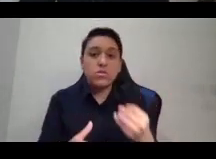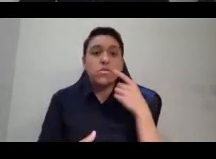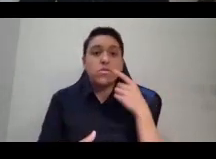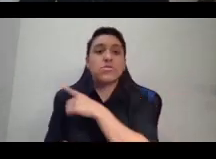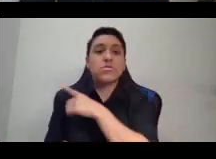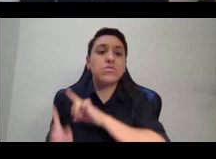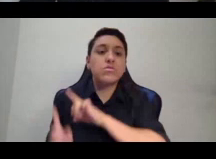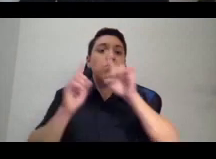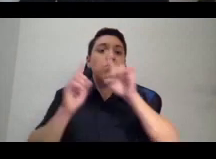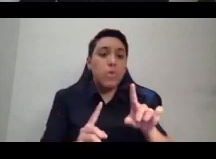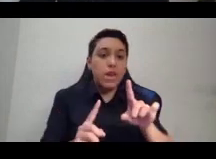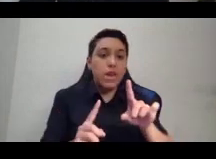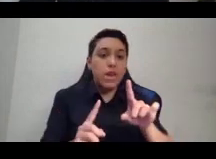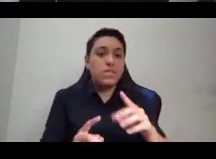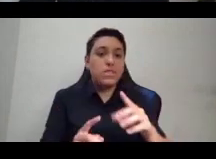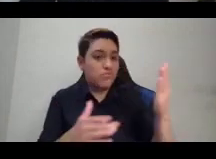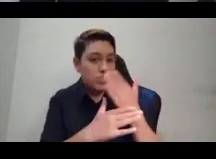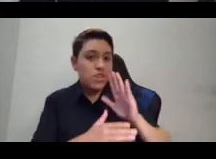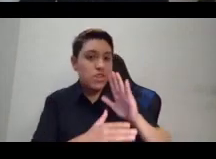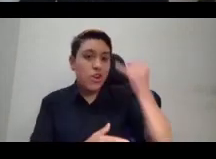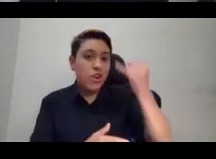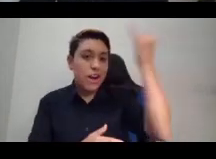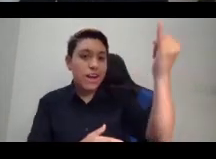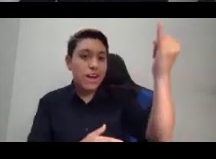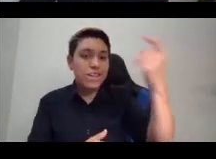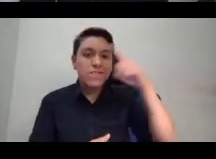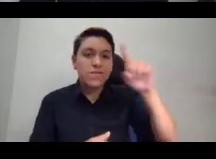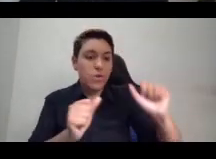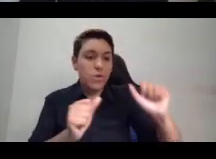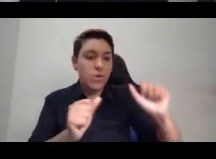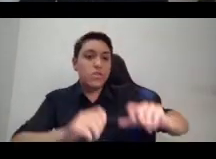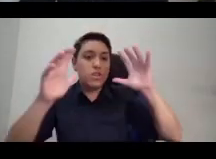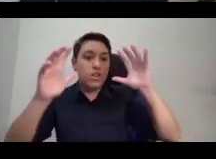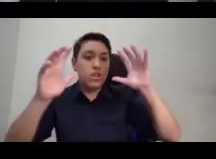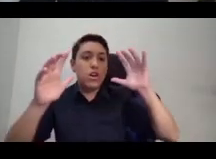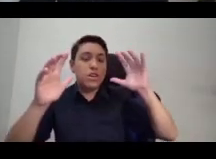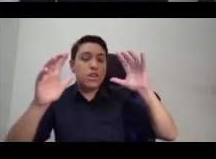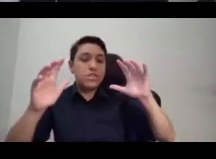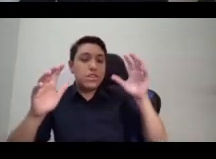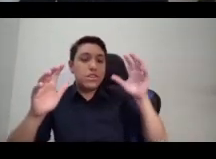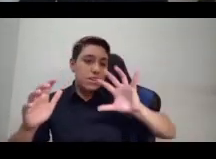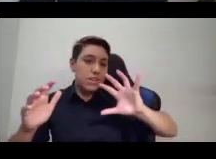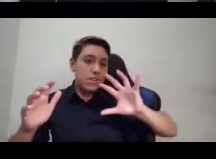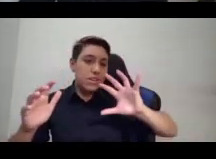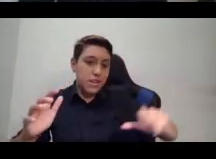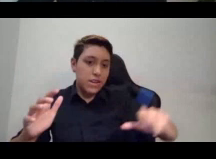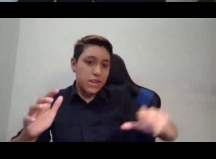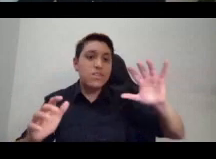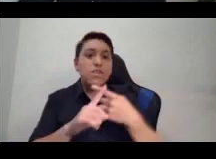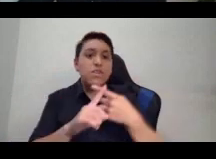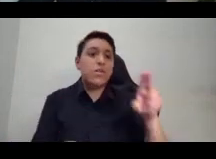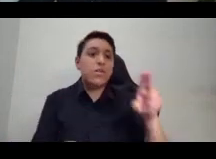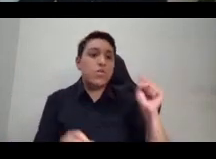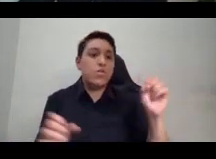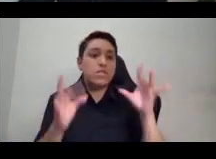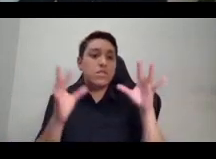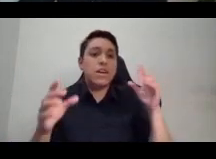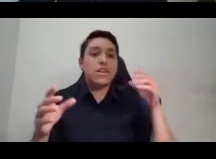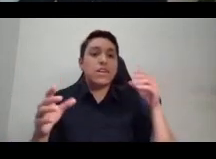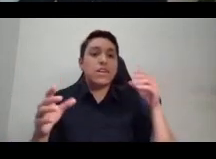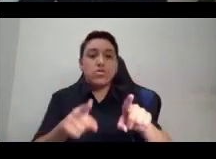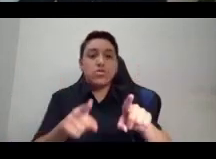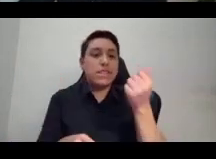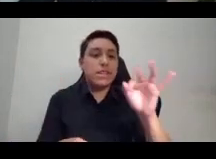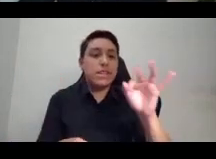America or Turtle Island, decolonizing Southeast Asia from U.S. violence during the 1970s,